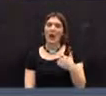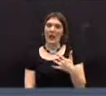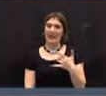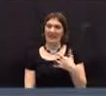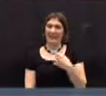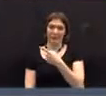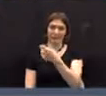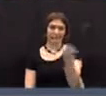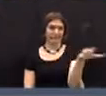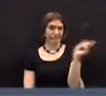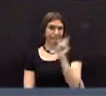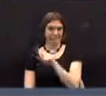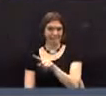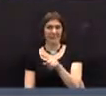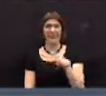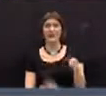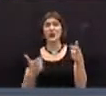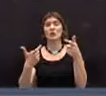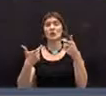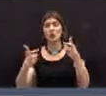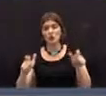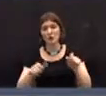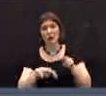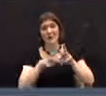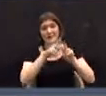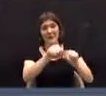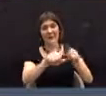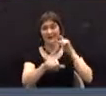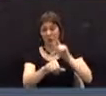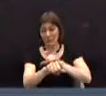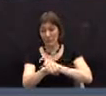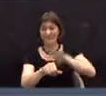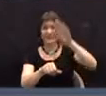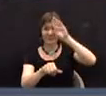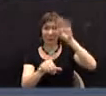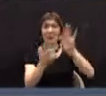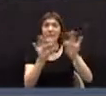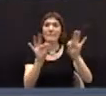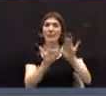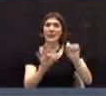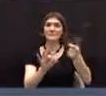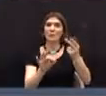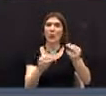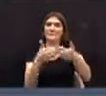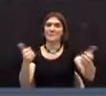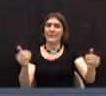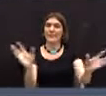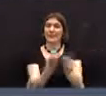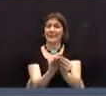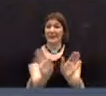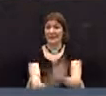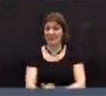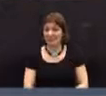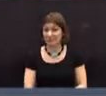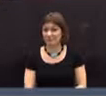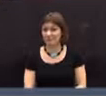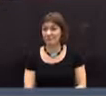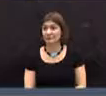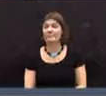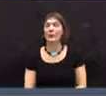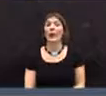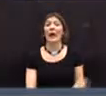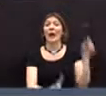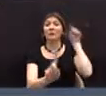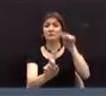in anybody's mind, I don't think, that this is a major capital expenditure and it deserves a fair hearing of its own. Further discussion